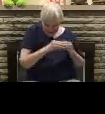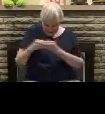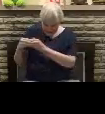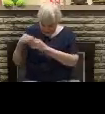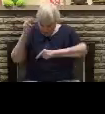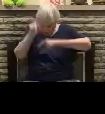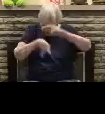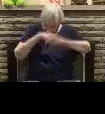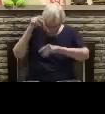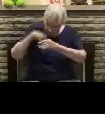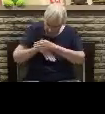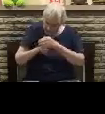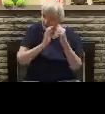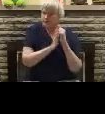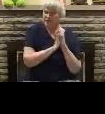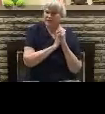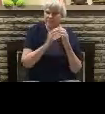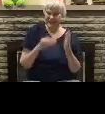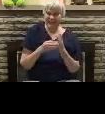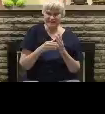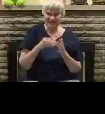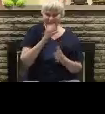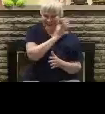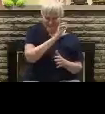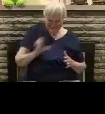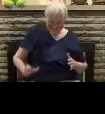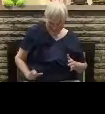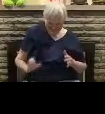leading people into worship of the Antichrist.